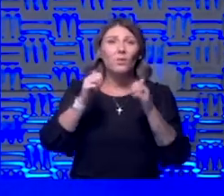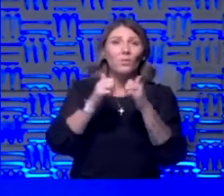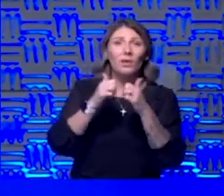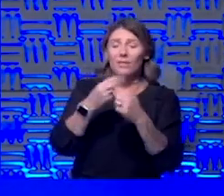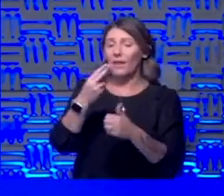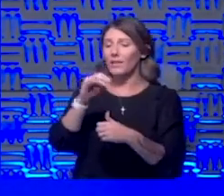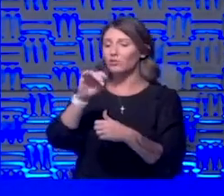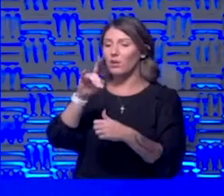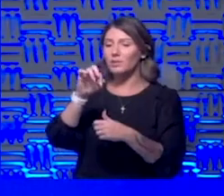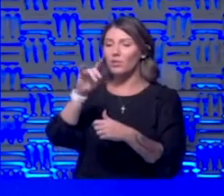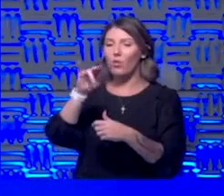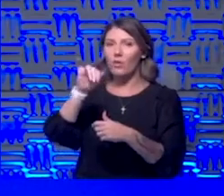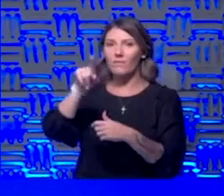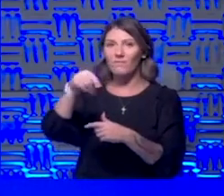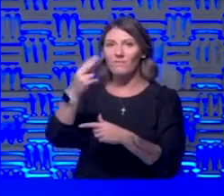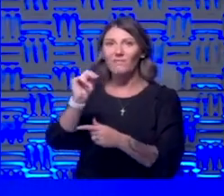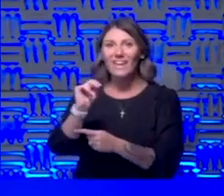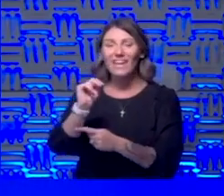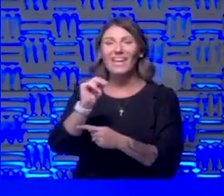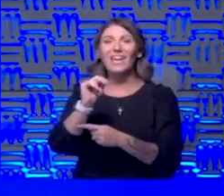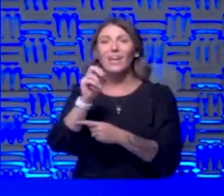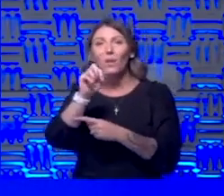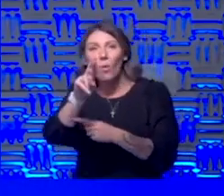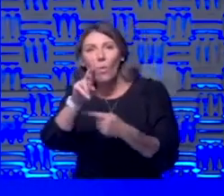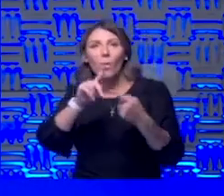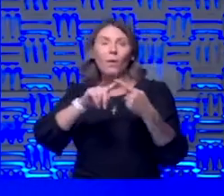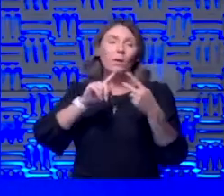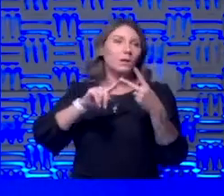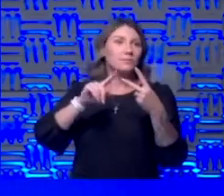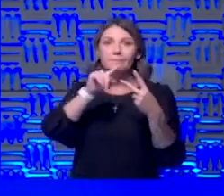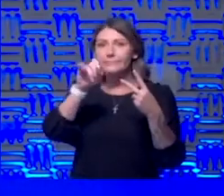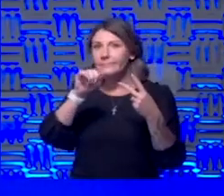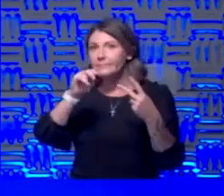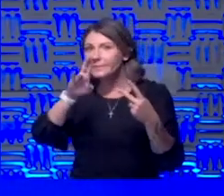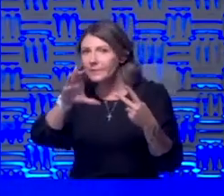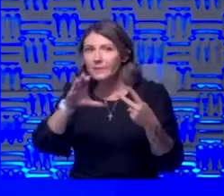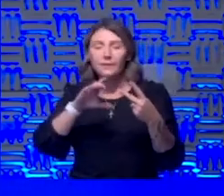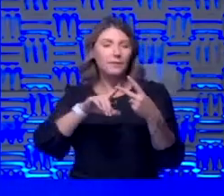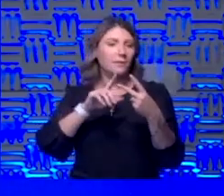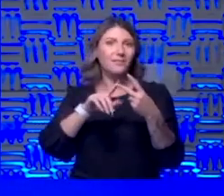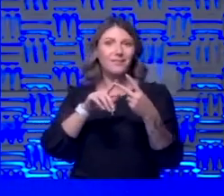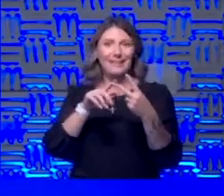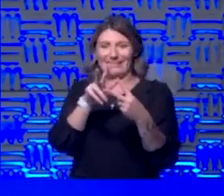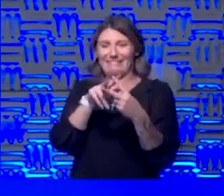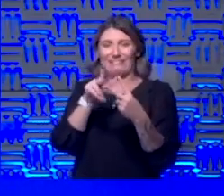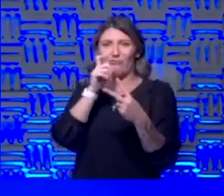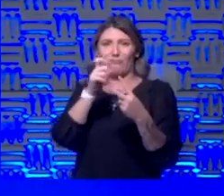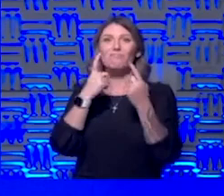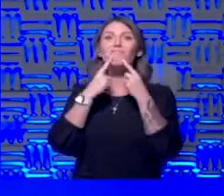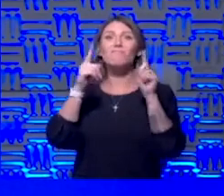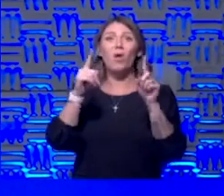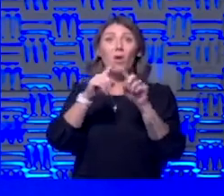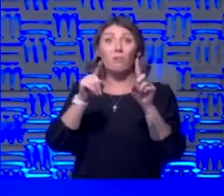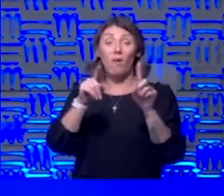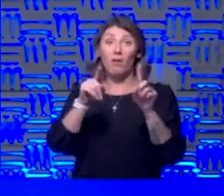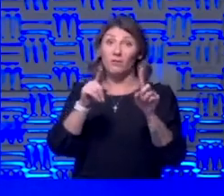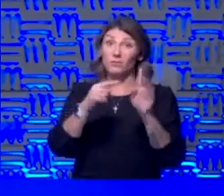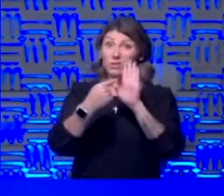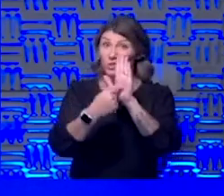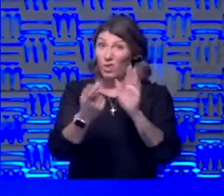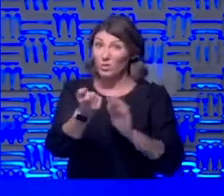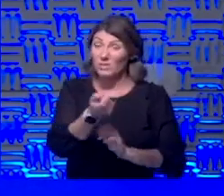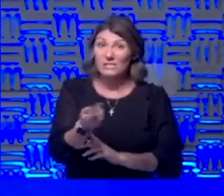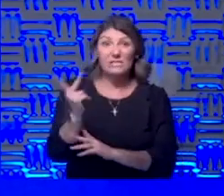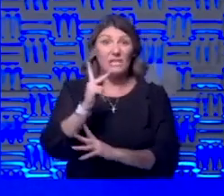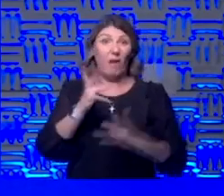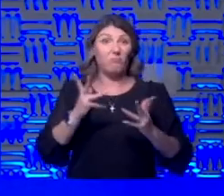alone or with azithromycin and neither of them showed efficacy but almost possible detriment so we really need to put